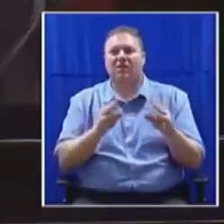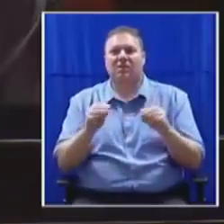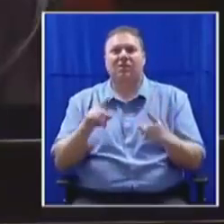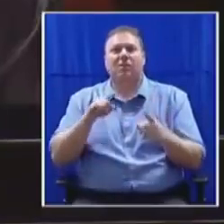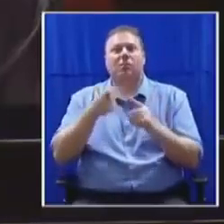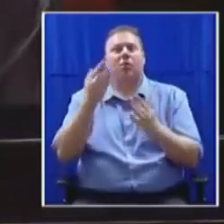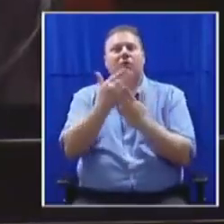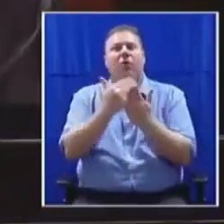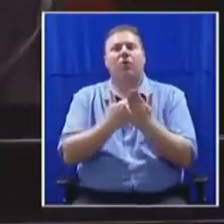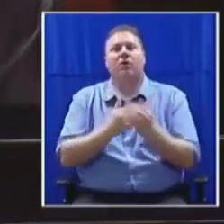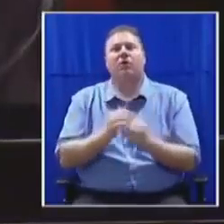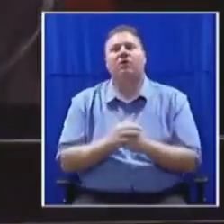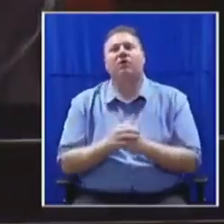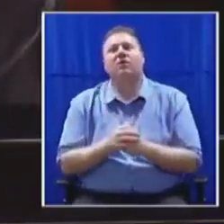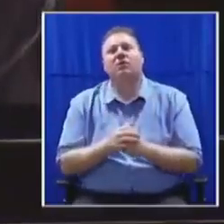members